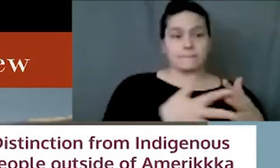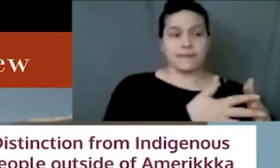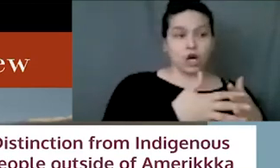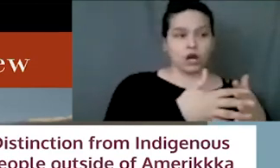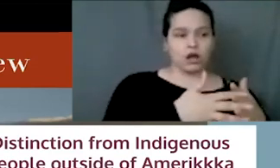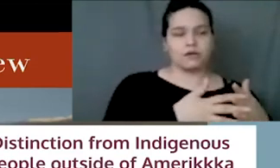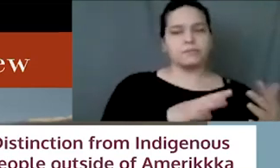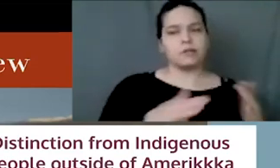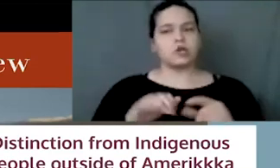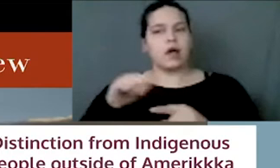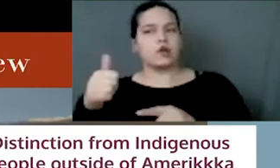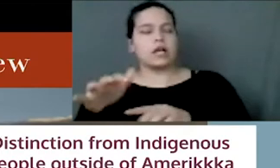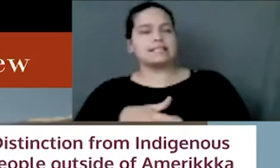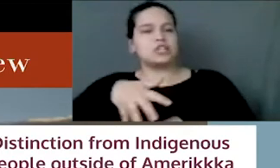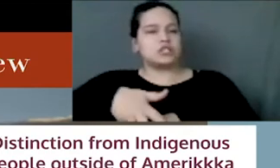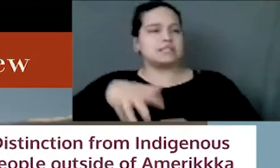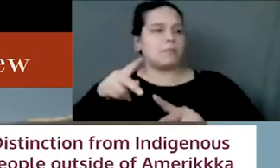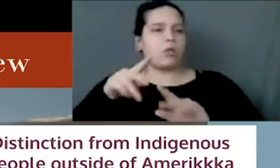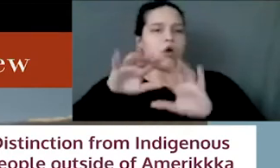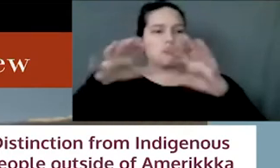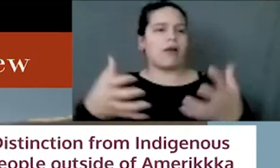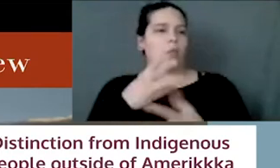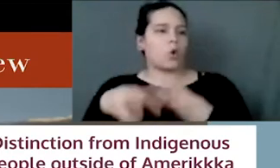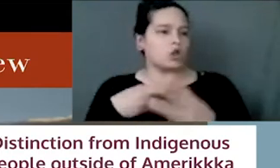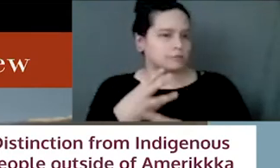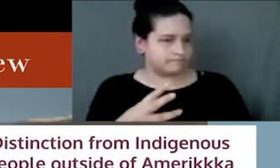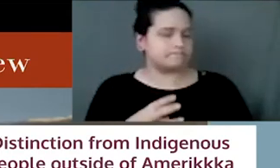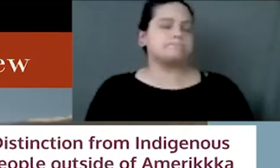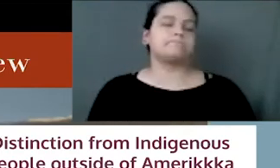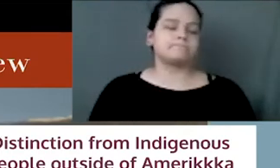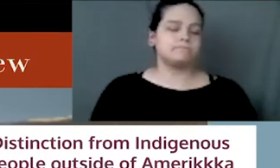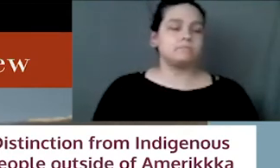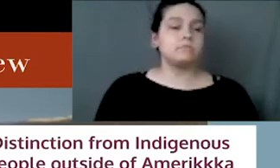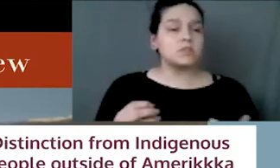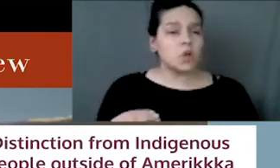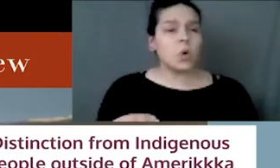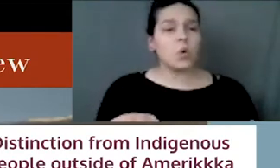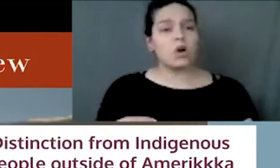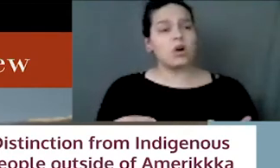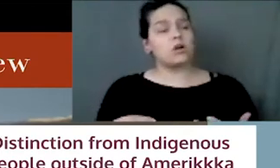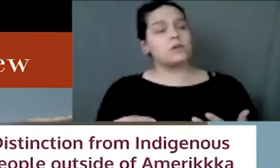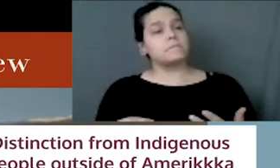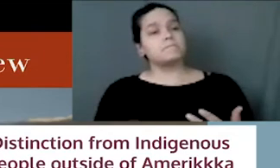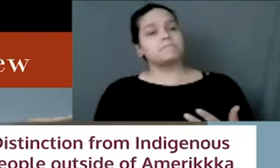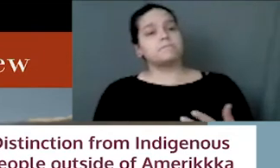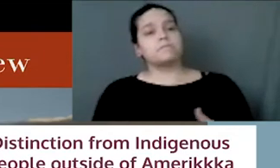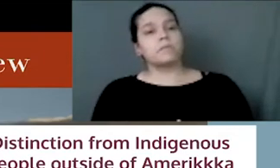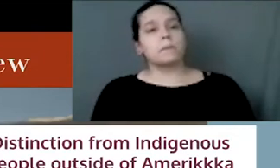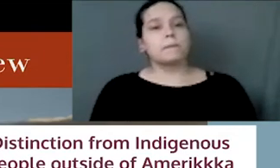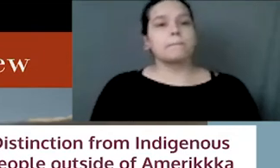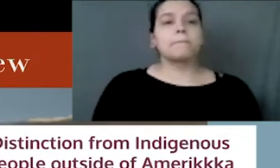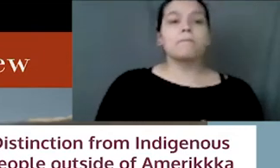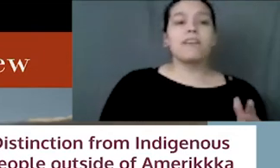people in the rest of the world. So the cross continental homogeneous identifications